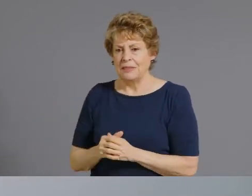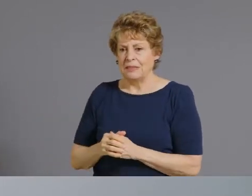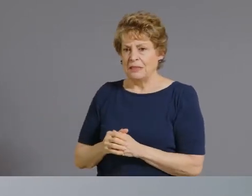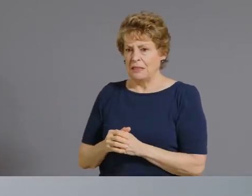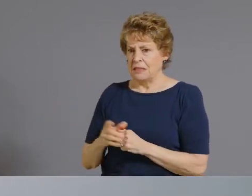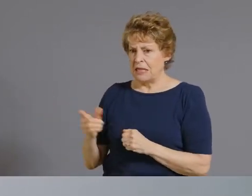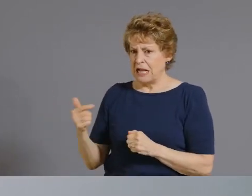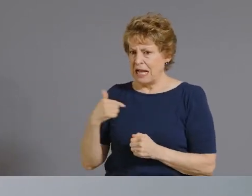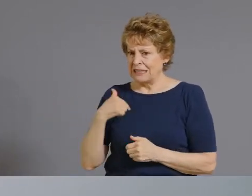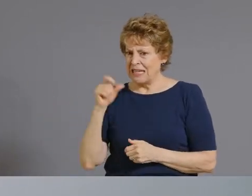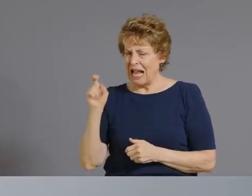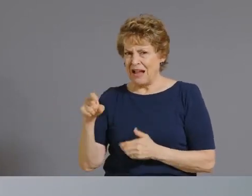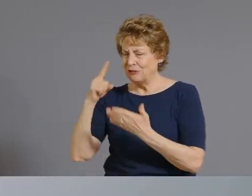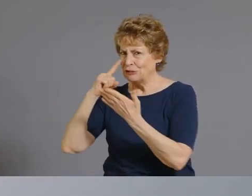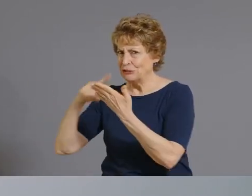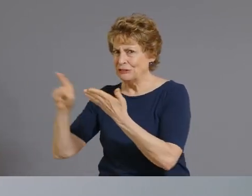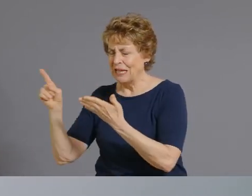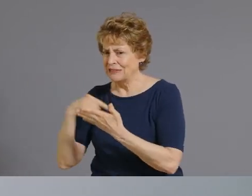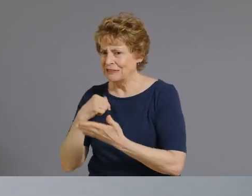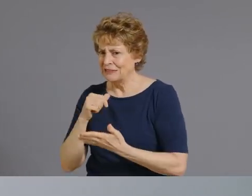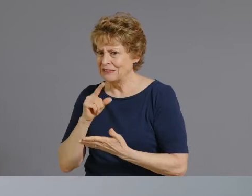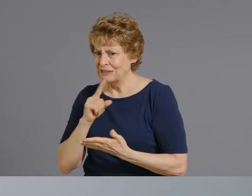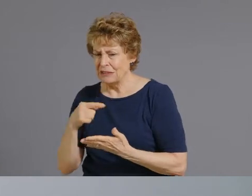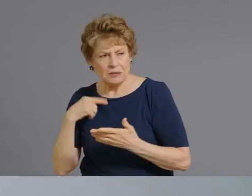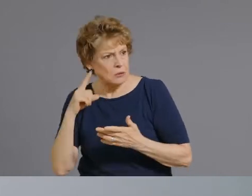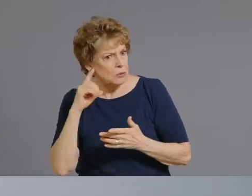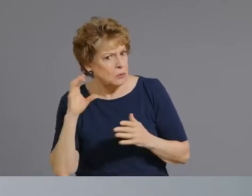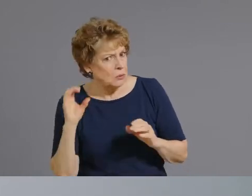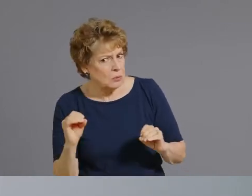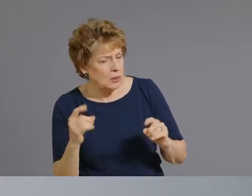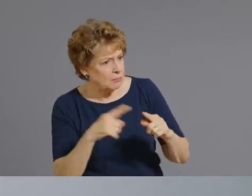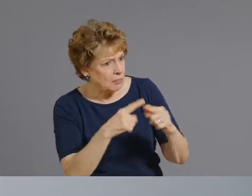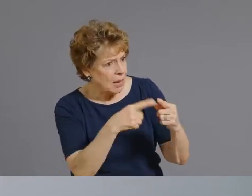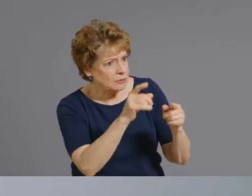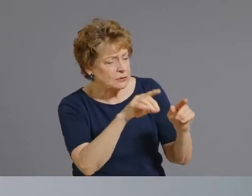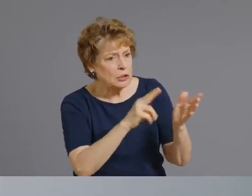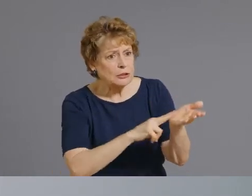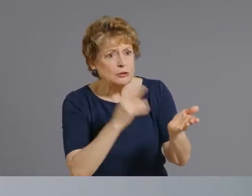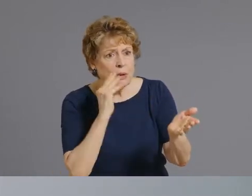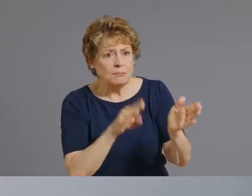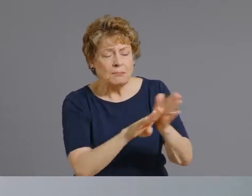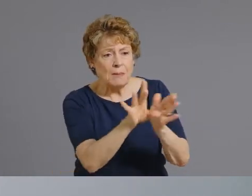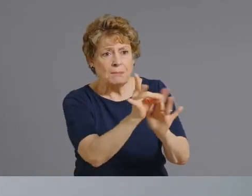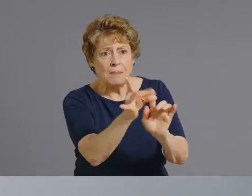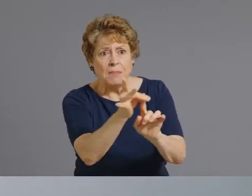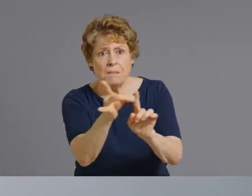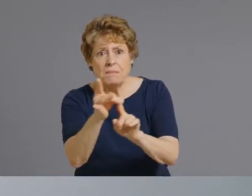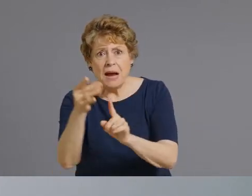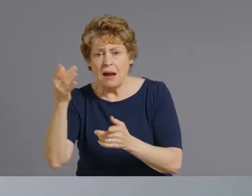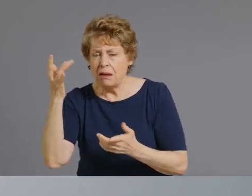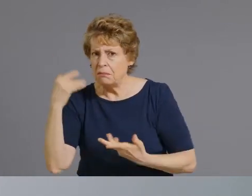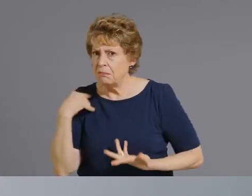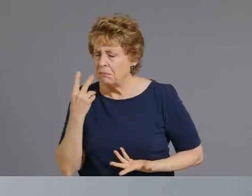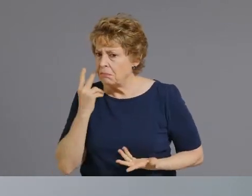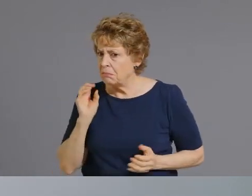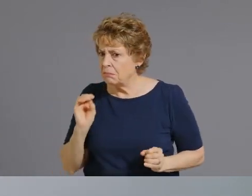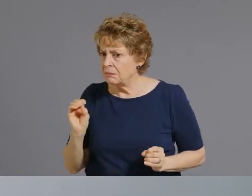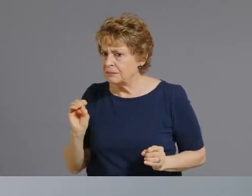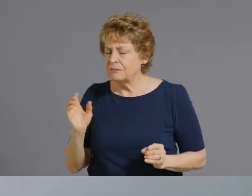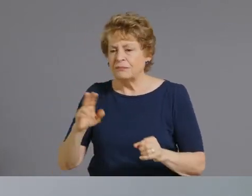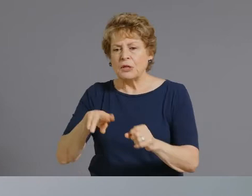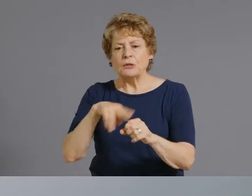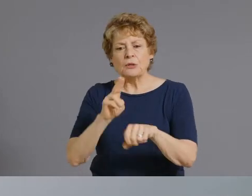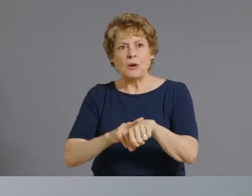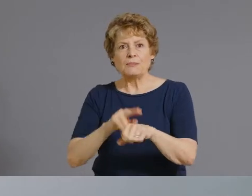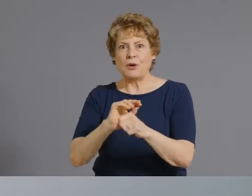-term care facilities right now there may be cases i mean we've obviously got covet 19 in our community um